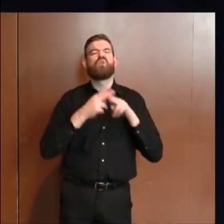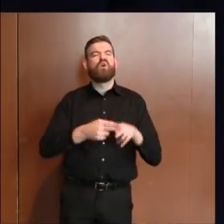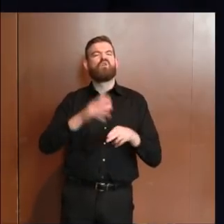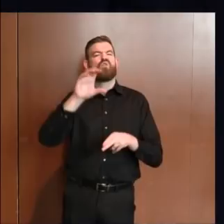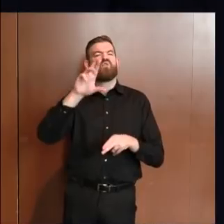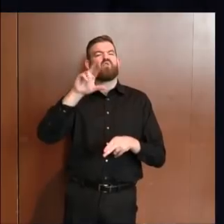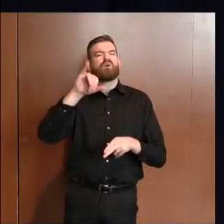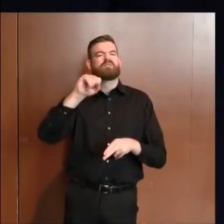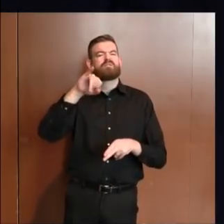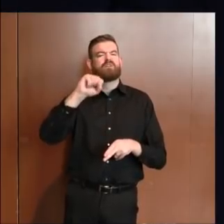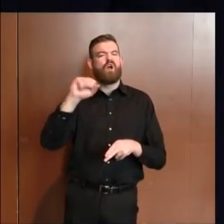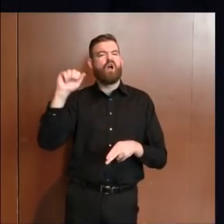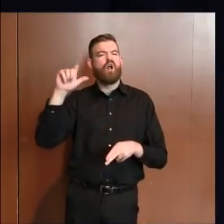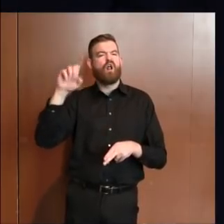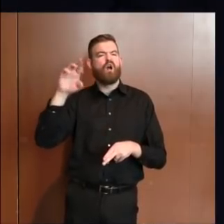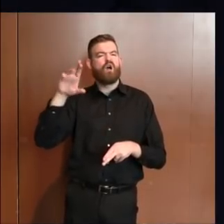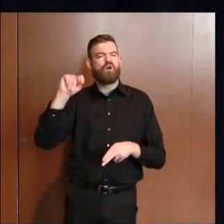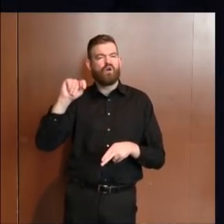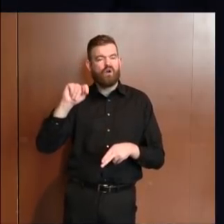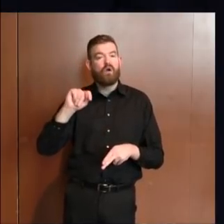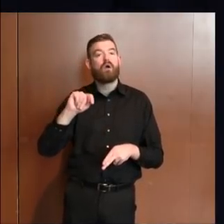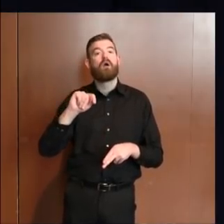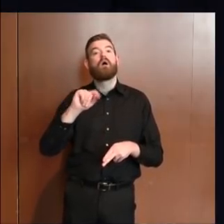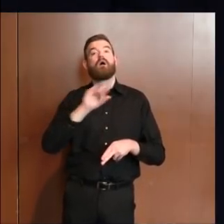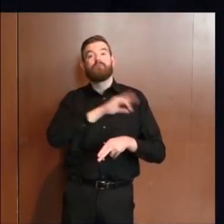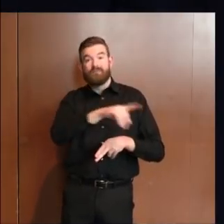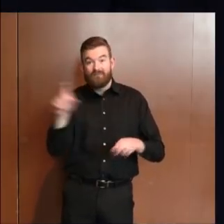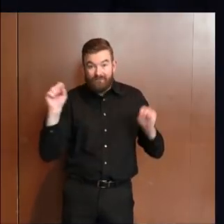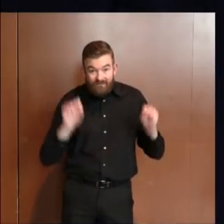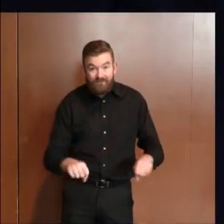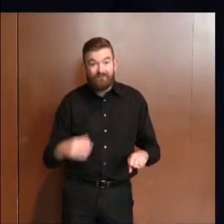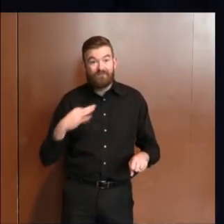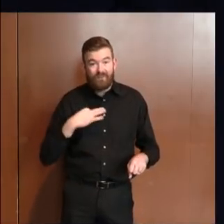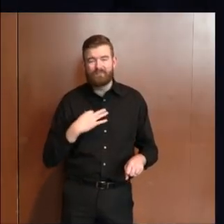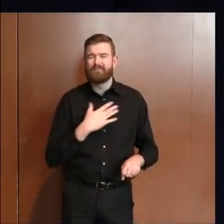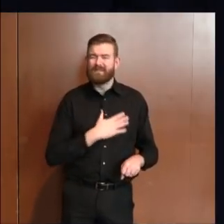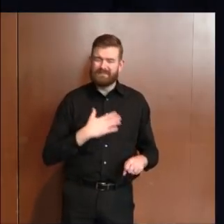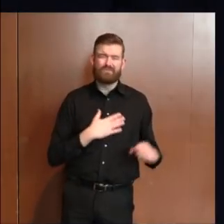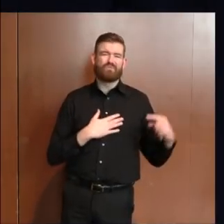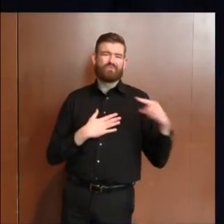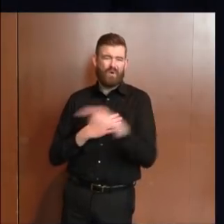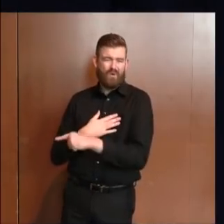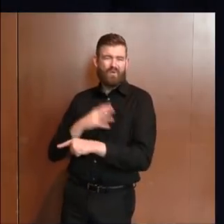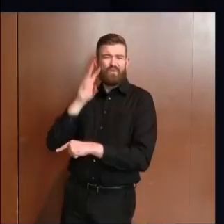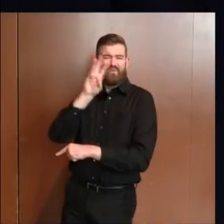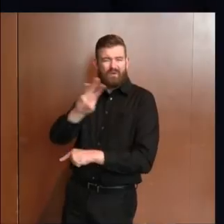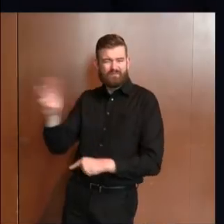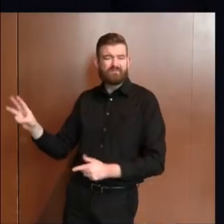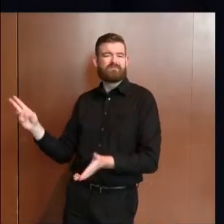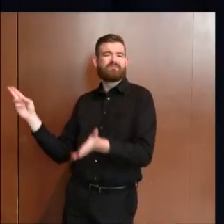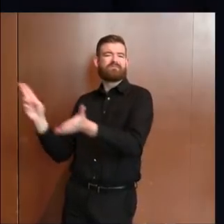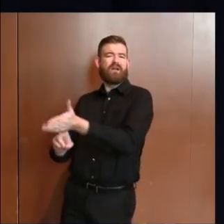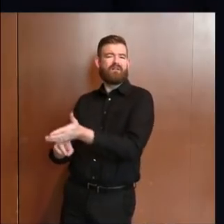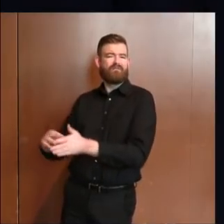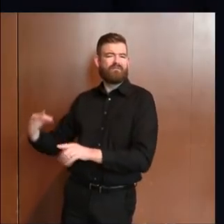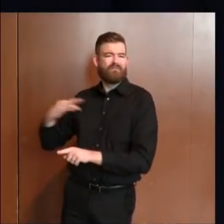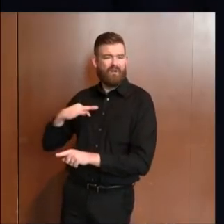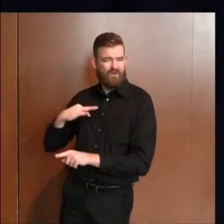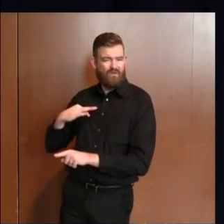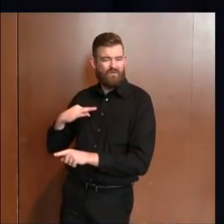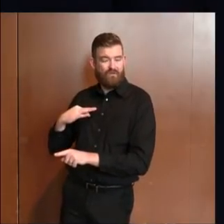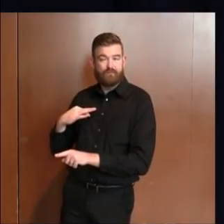If you can volunteer, again, please visit COVID-19.nj.gov slash volunteer